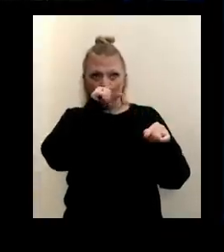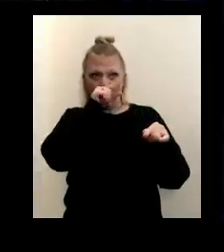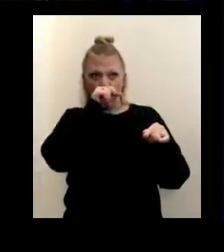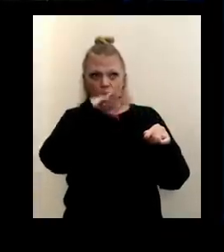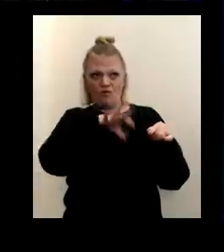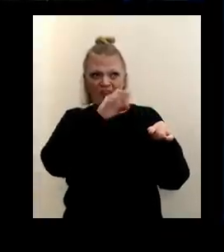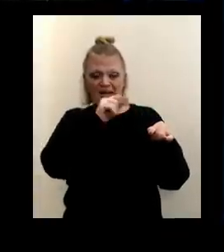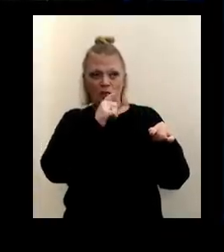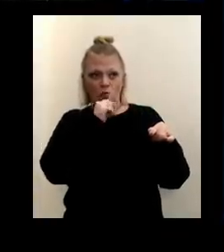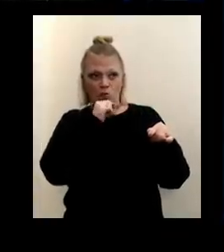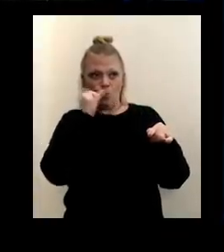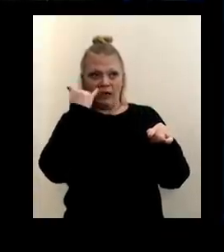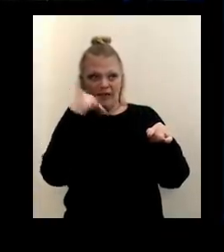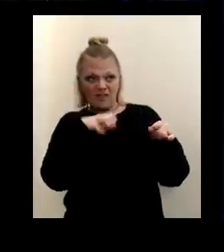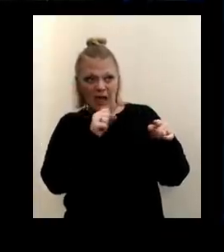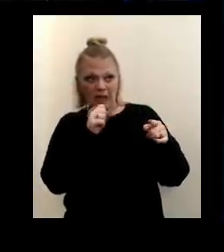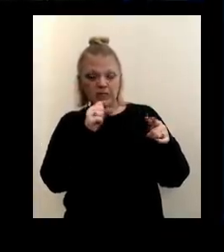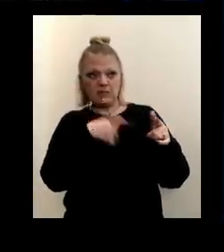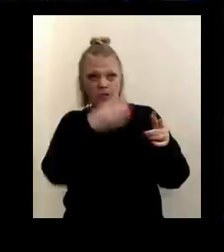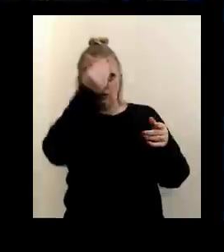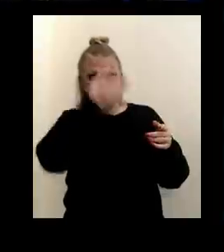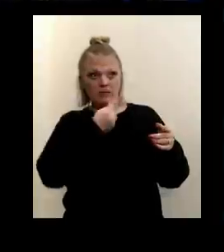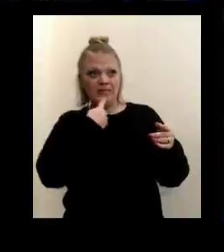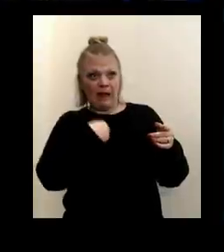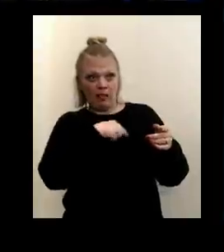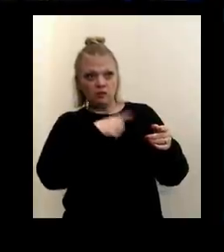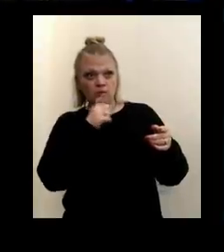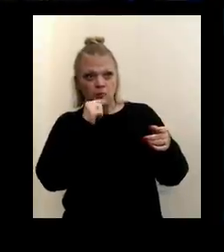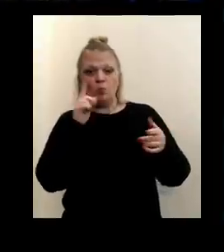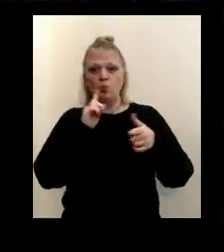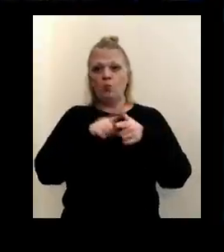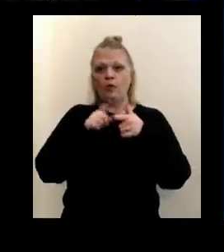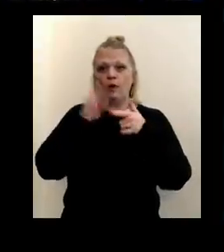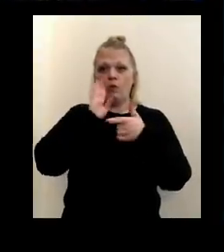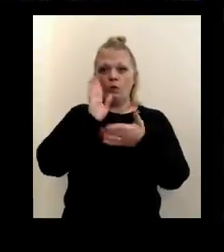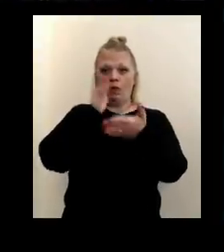we're going to lodge charges against impersonation. It's as simple as that.